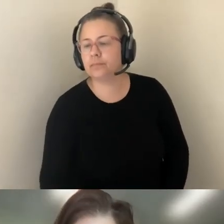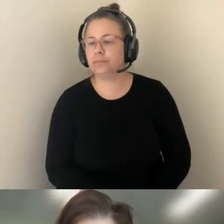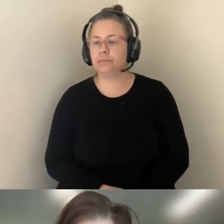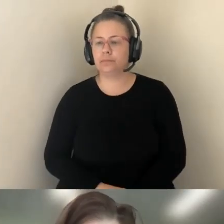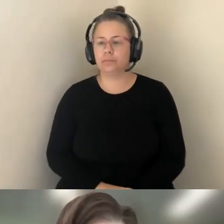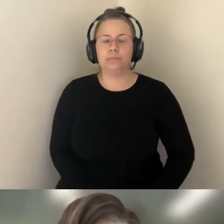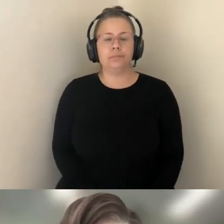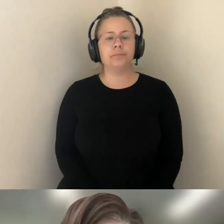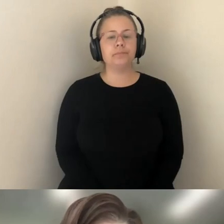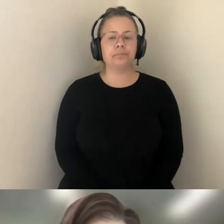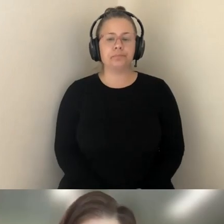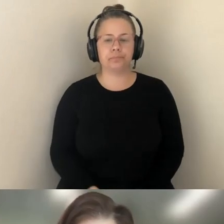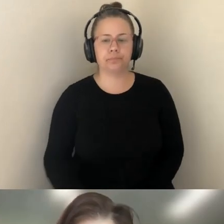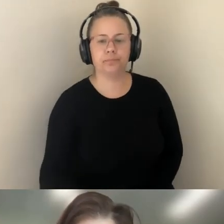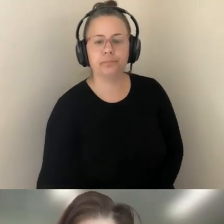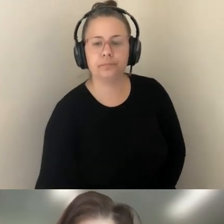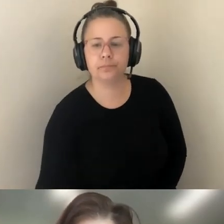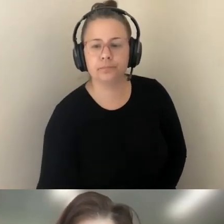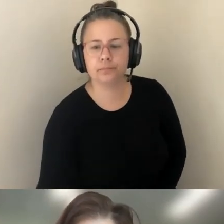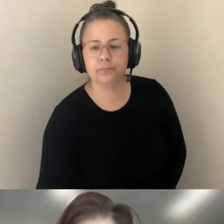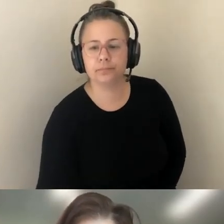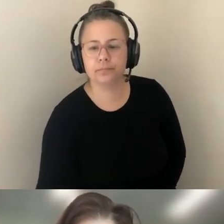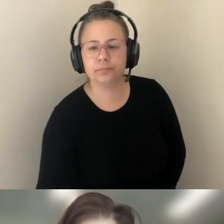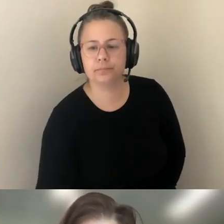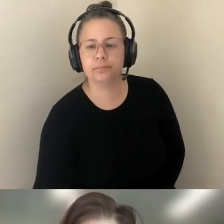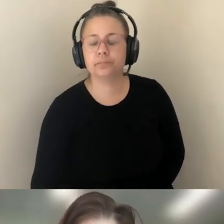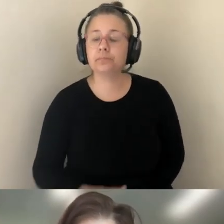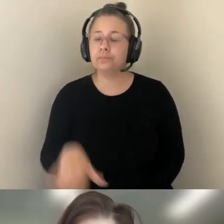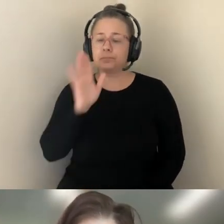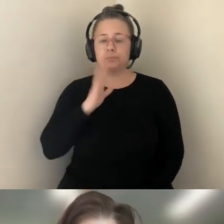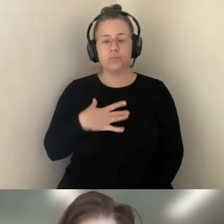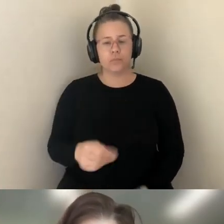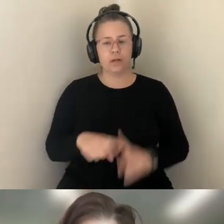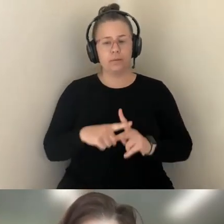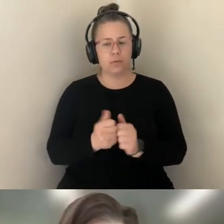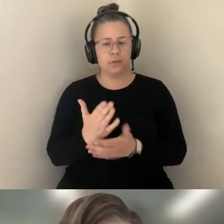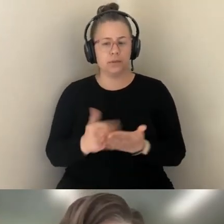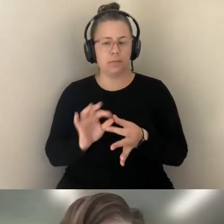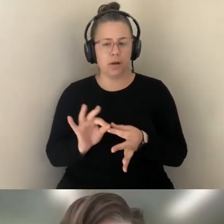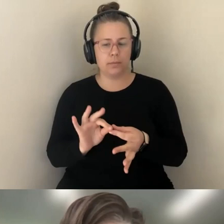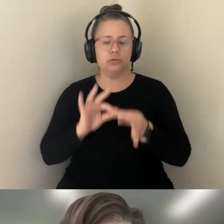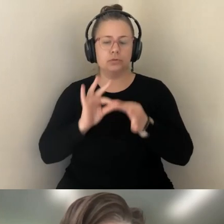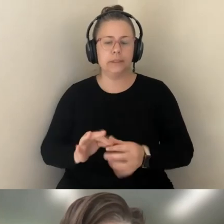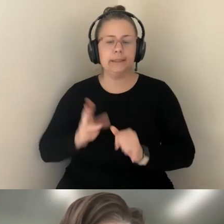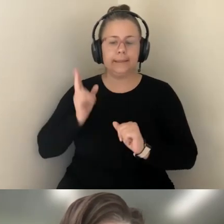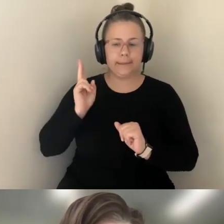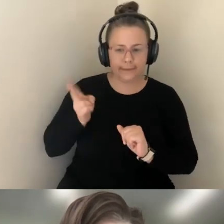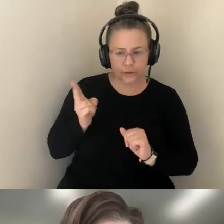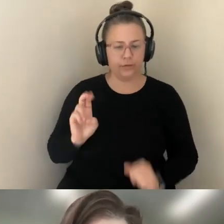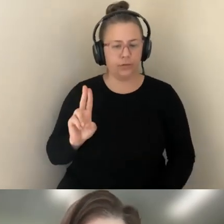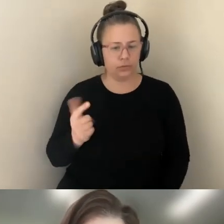TO DO IS START WITH SOME COMMENTS THAT RELATE TO THE HISTORY OF EGENICS, MEDICAL GENETICS, AND GENETIC COUNSELING.